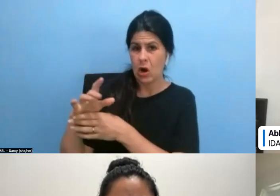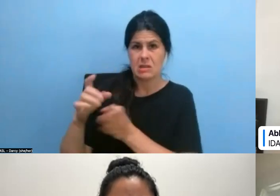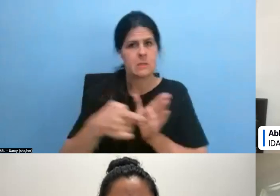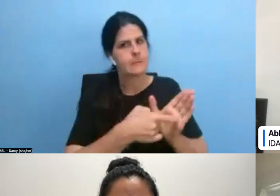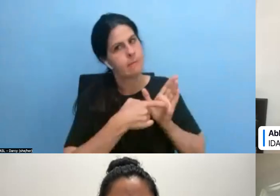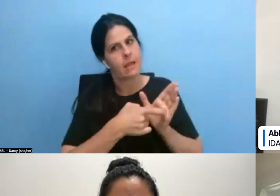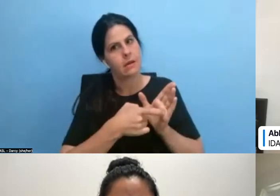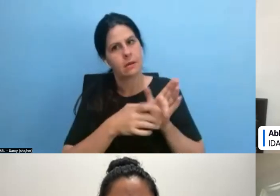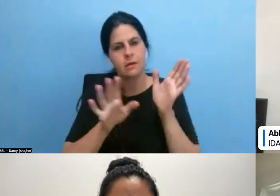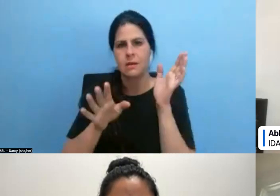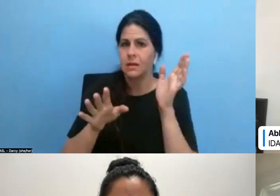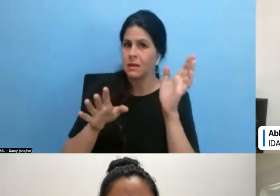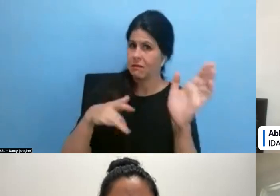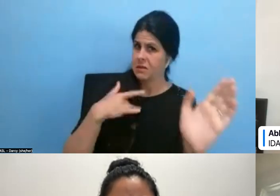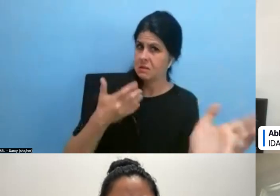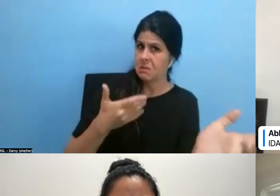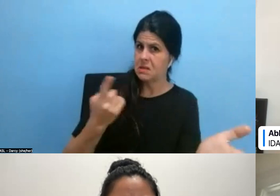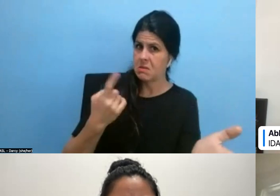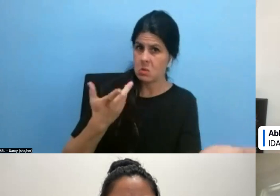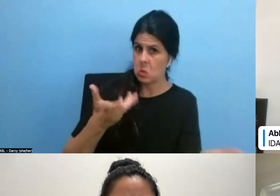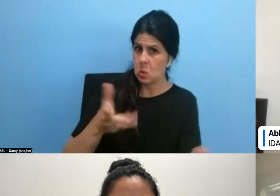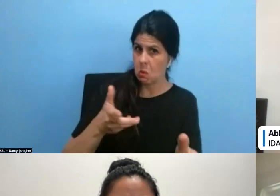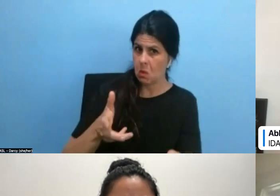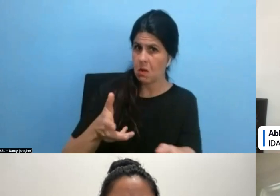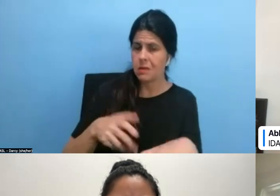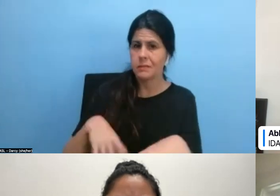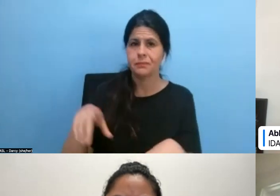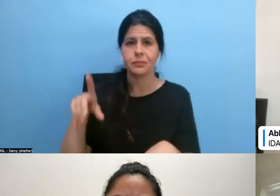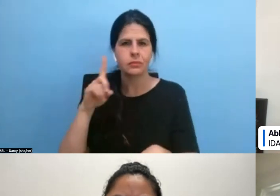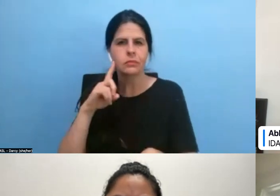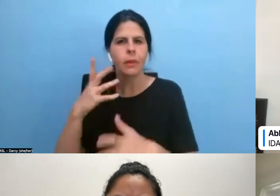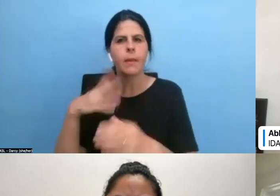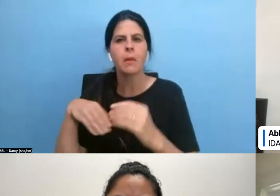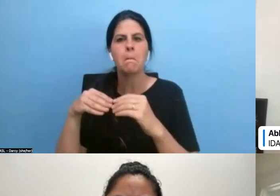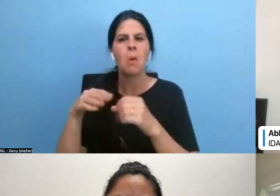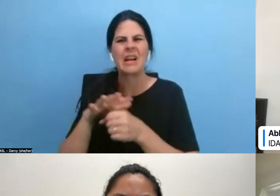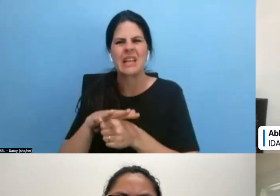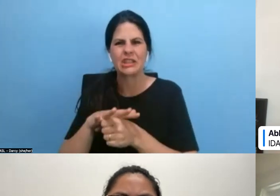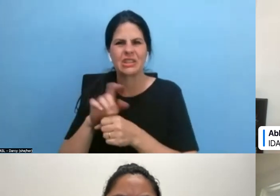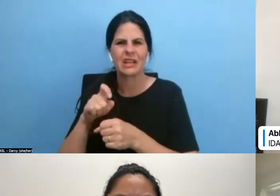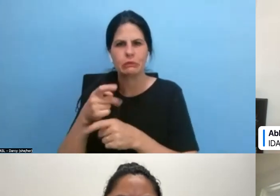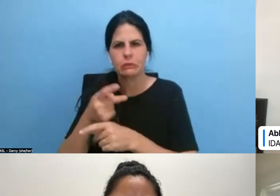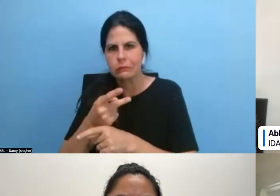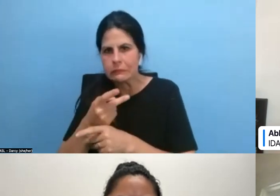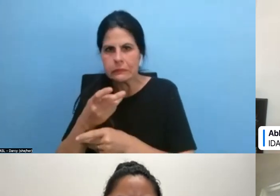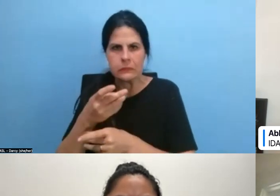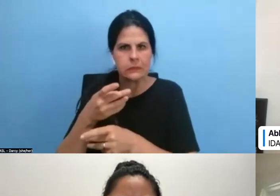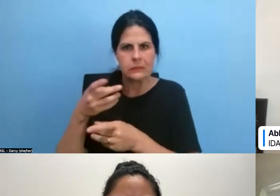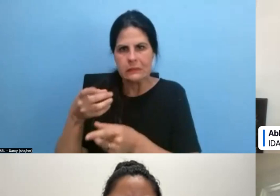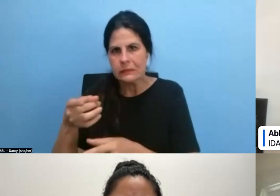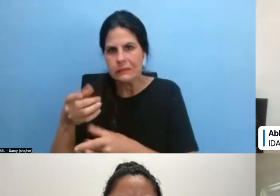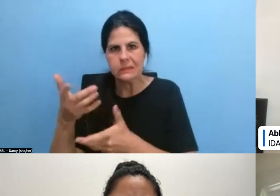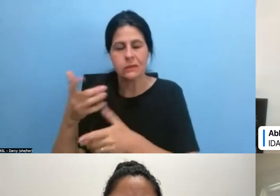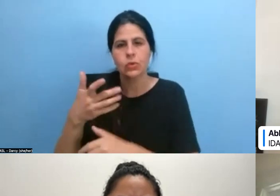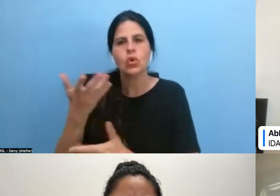it's something that you want. Um, it sounds like to me that there's more tension there that needs to be worked out. Like what is it that the person in the film is